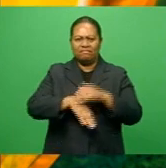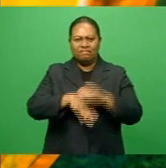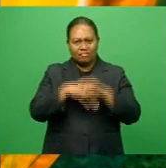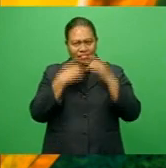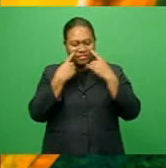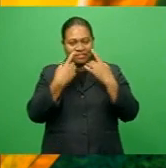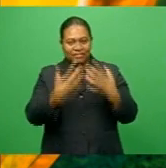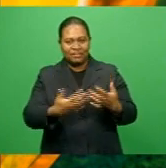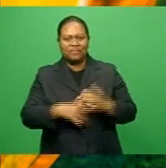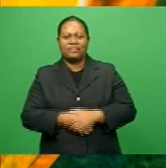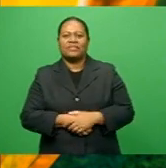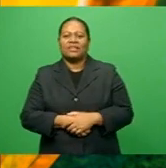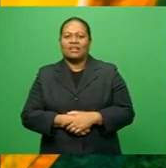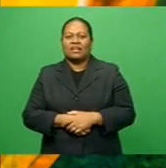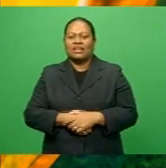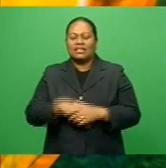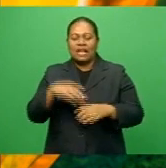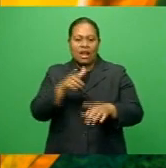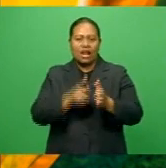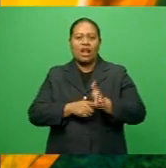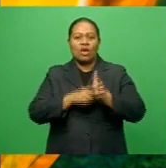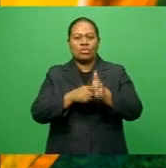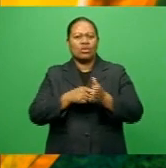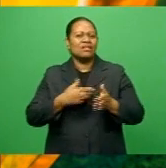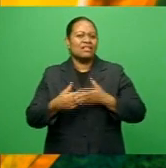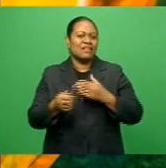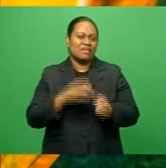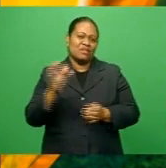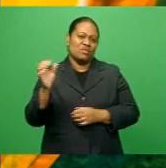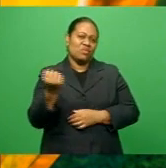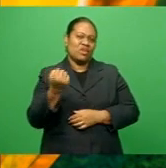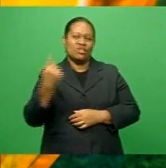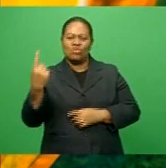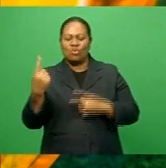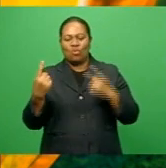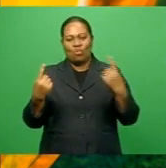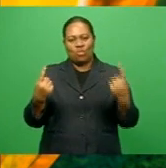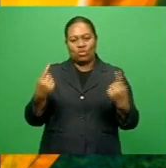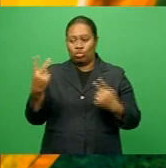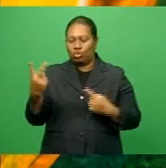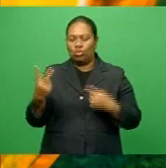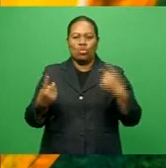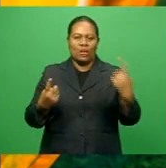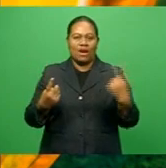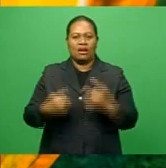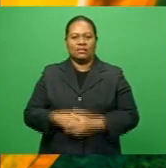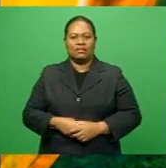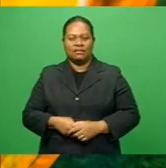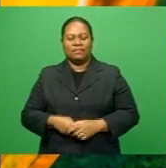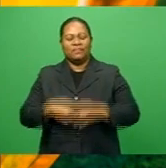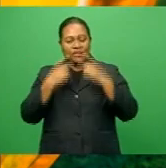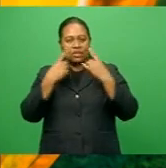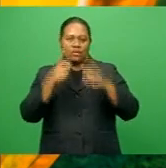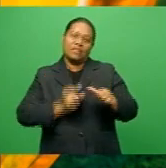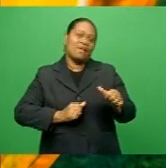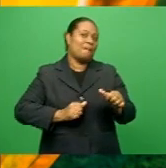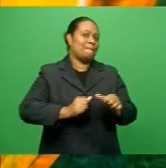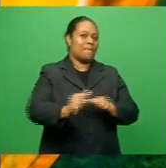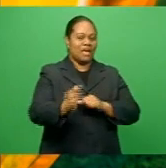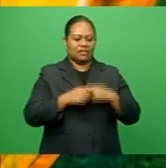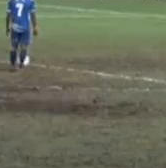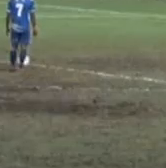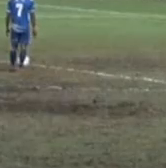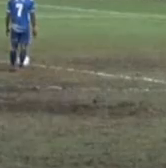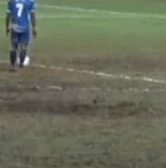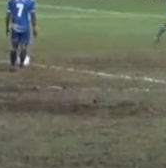And while Lautoka was eliminated despite winning 2-1, Sivoki's goal will surely be amongst the best scored at the tournament.